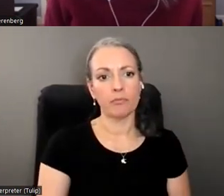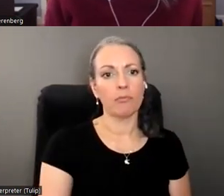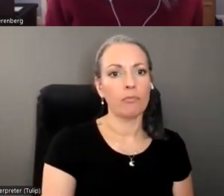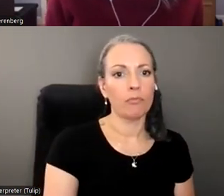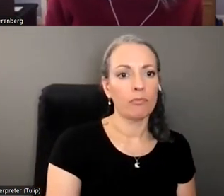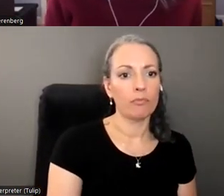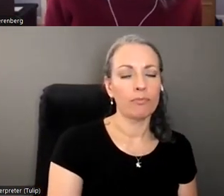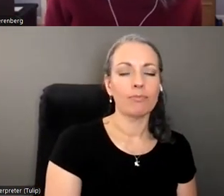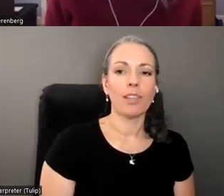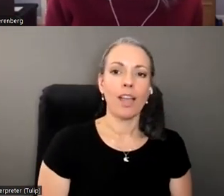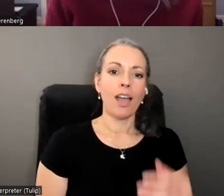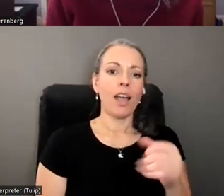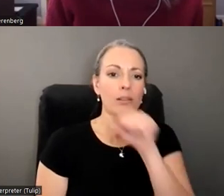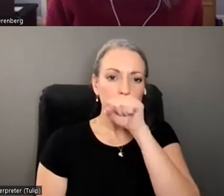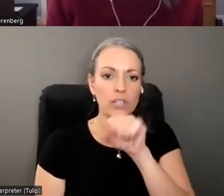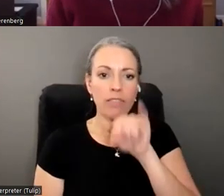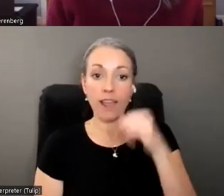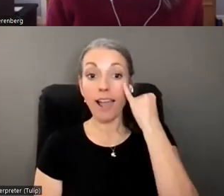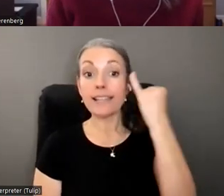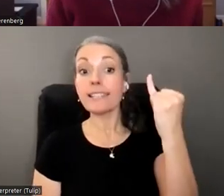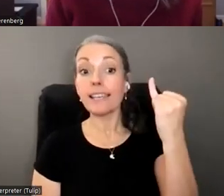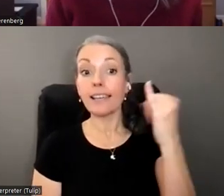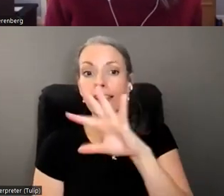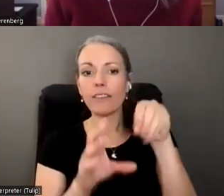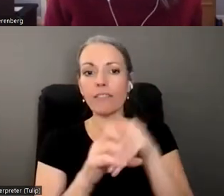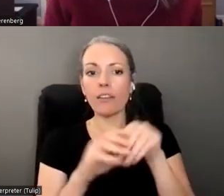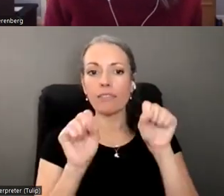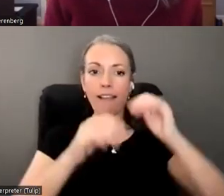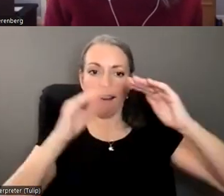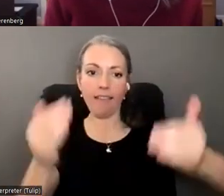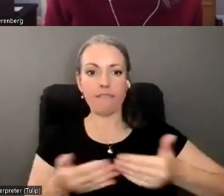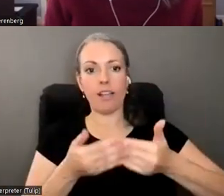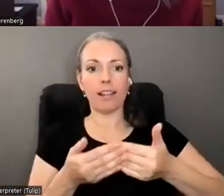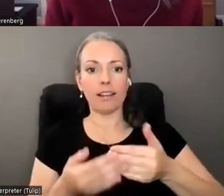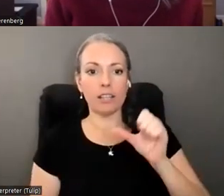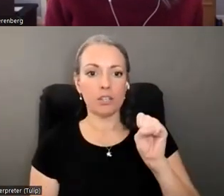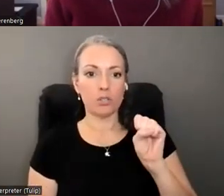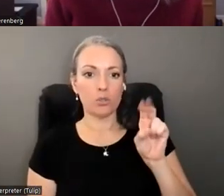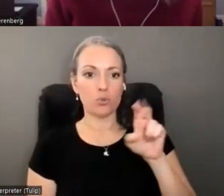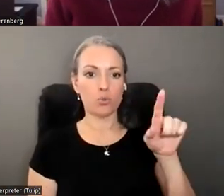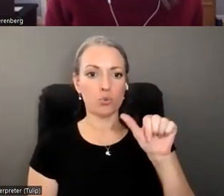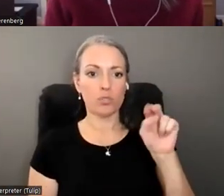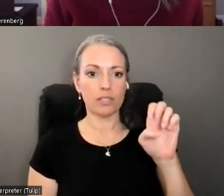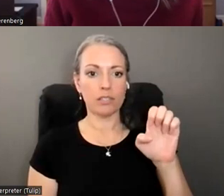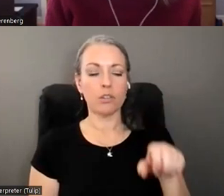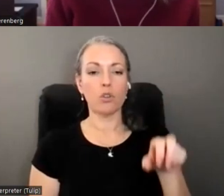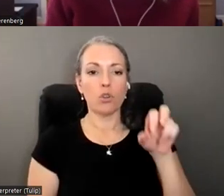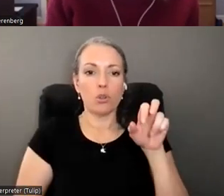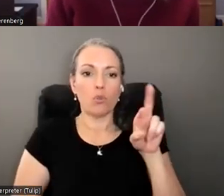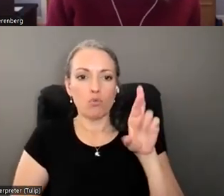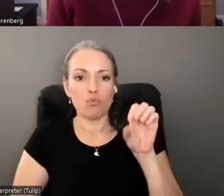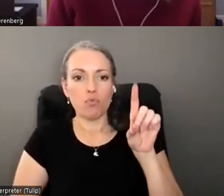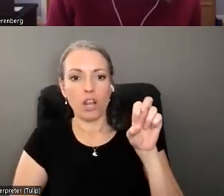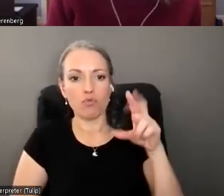I love the idea of considering whether we could invite Susan Rodriguez, who's heading up that office, um,